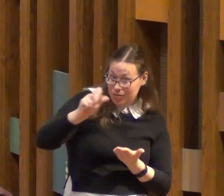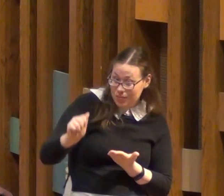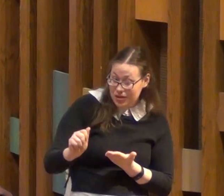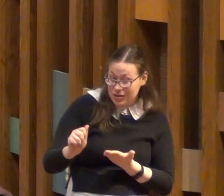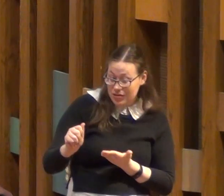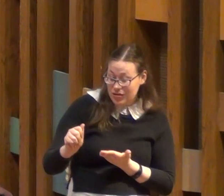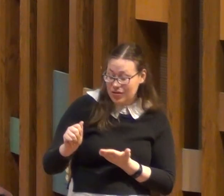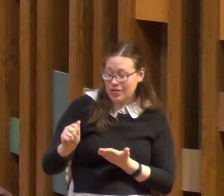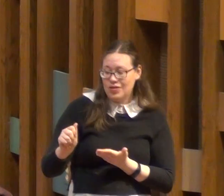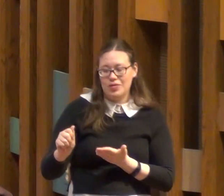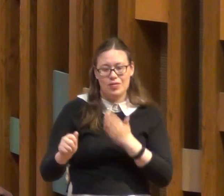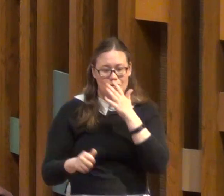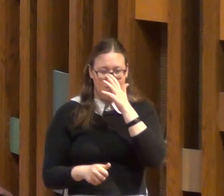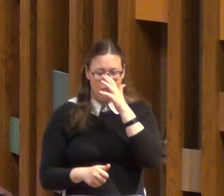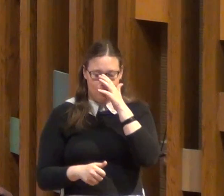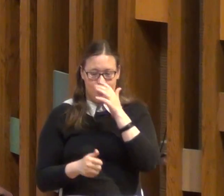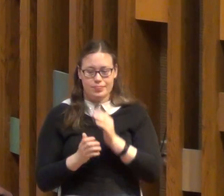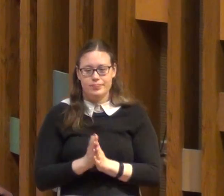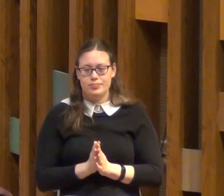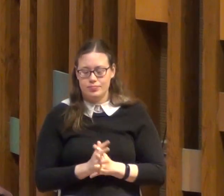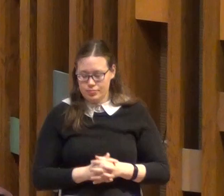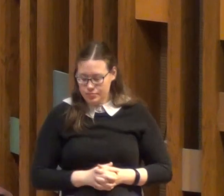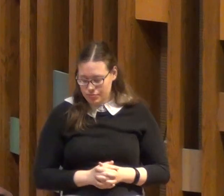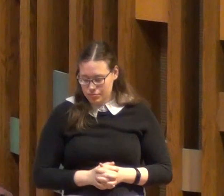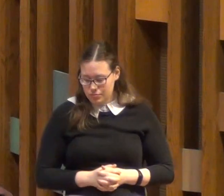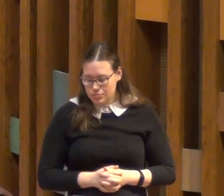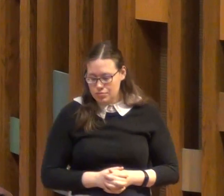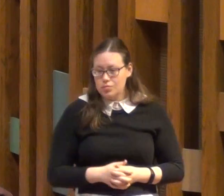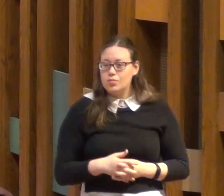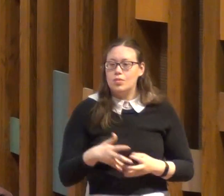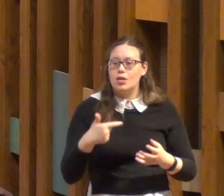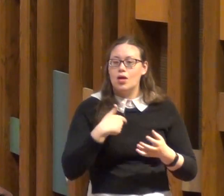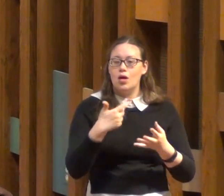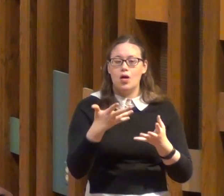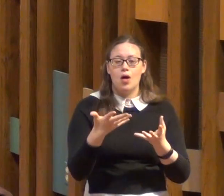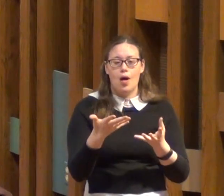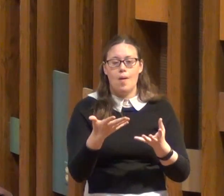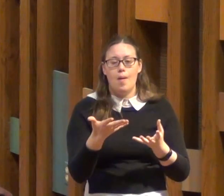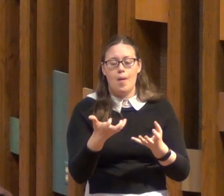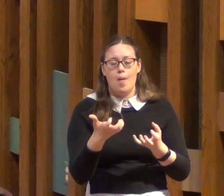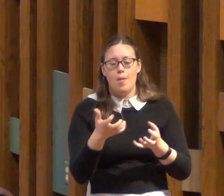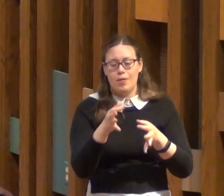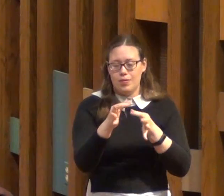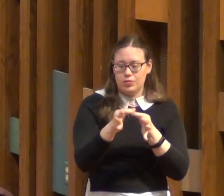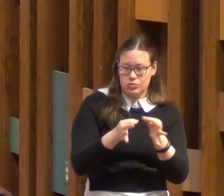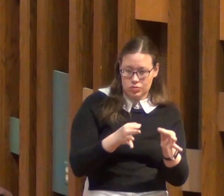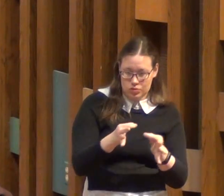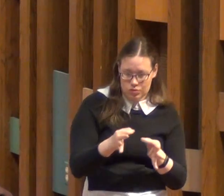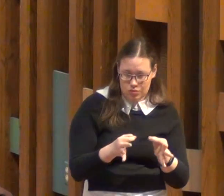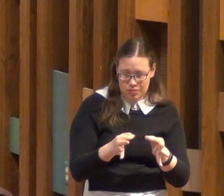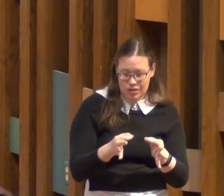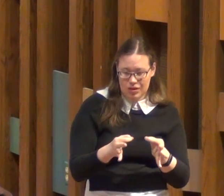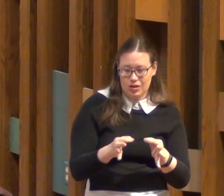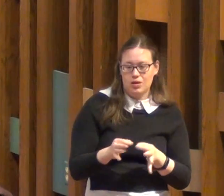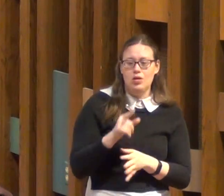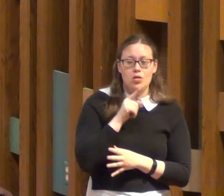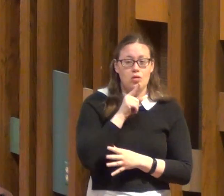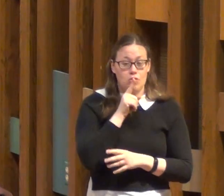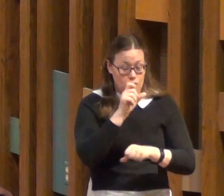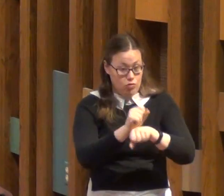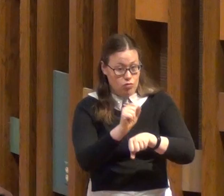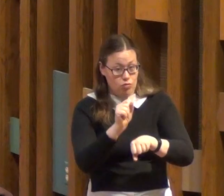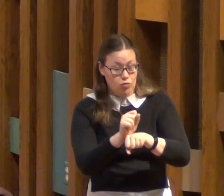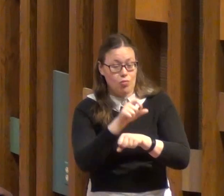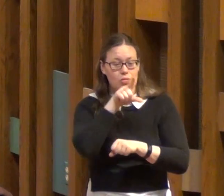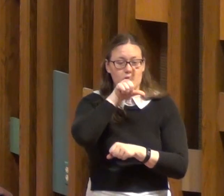doorstep with supper in hand. I want to tell you as you're looking up the passage about an actual exchange on